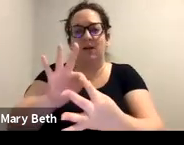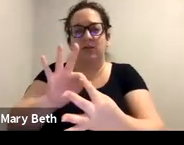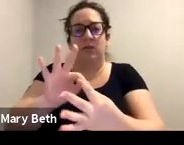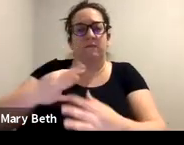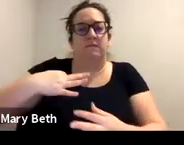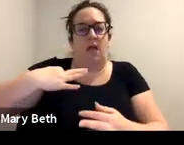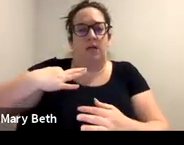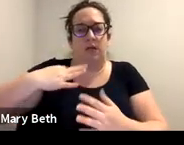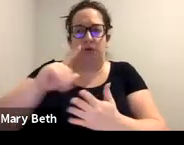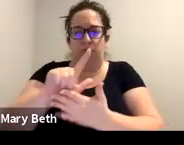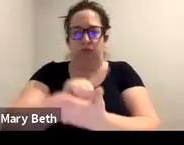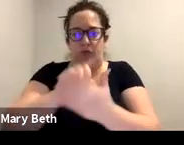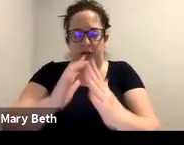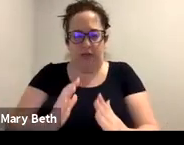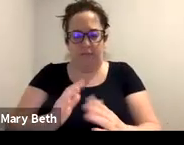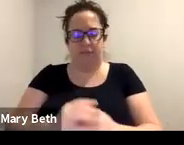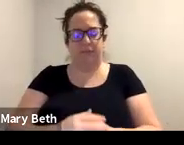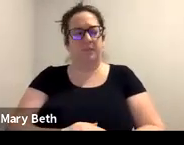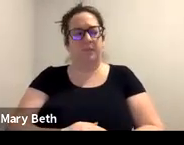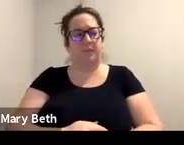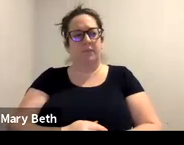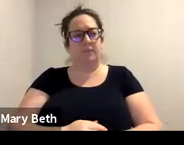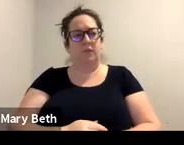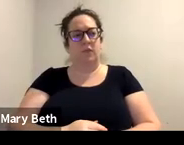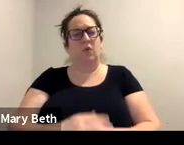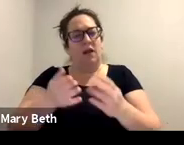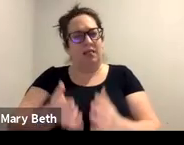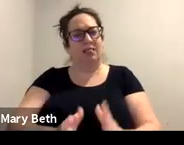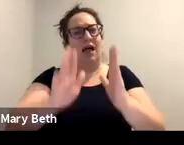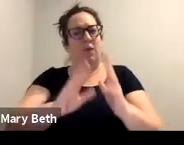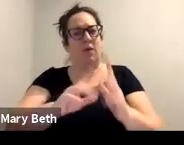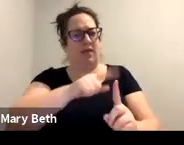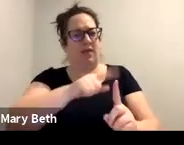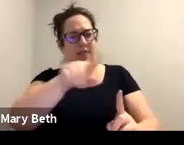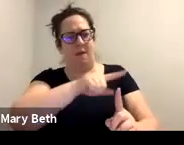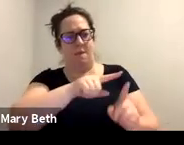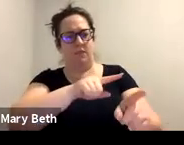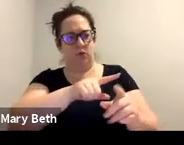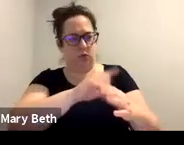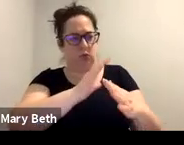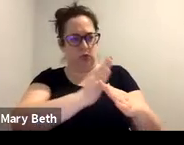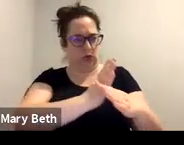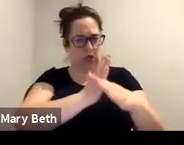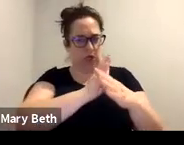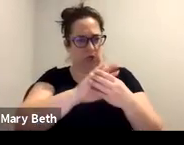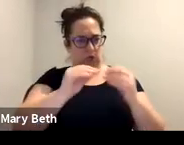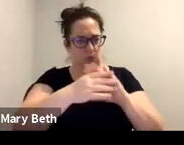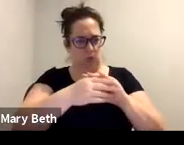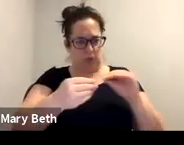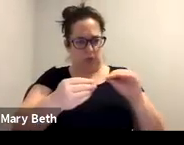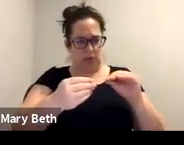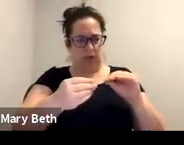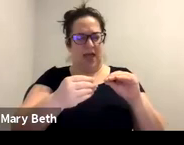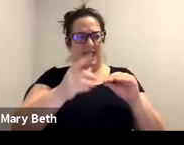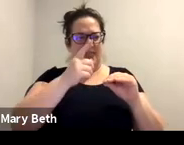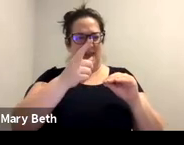survivor's experience, their story, and then packaging it in a way where we know that this attorney is going to be able to then